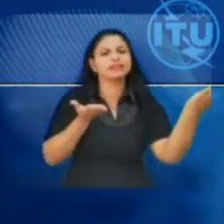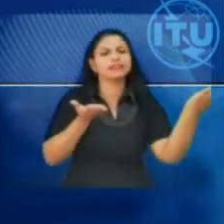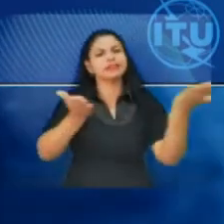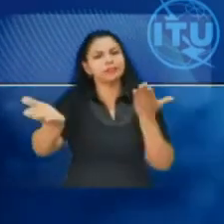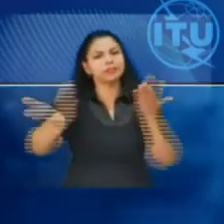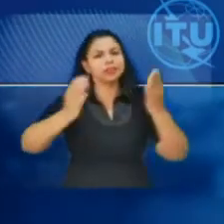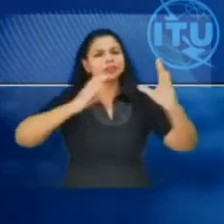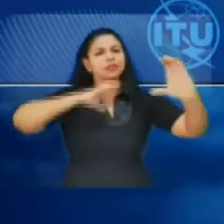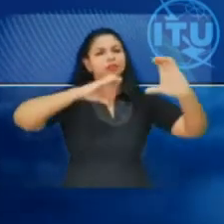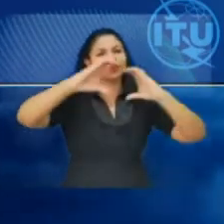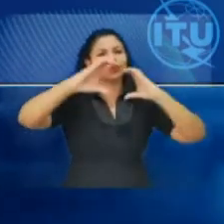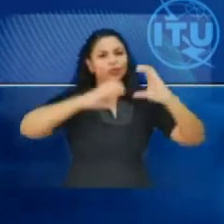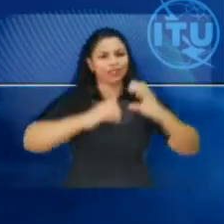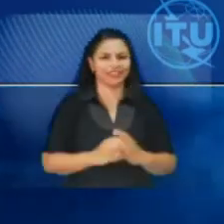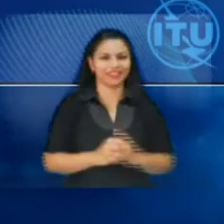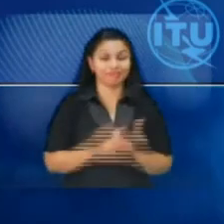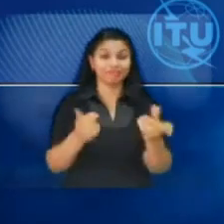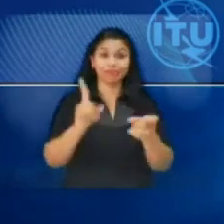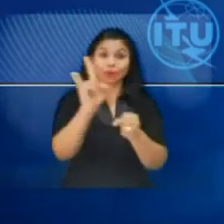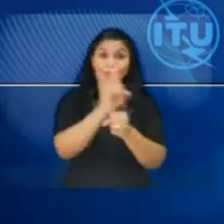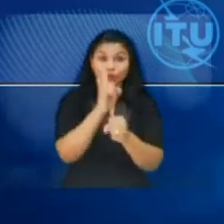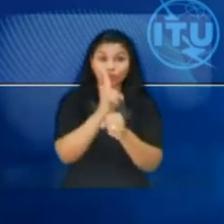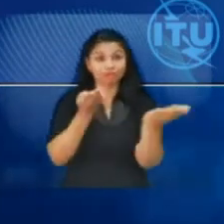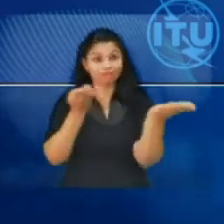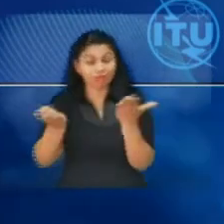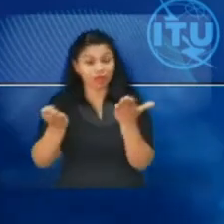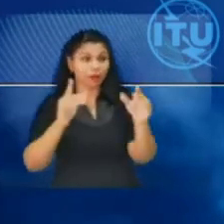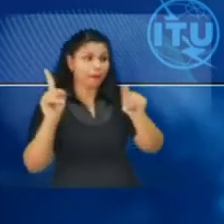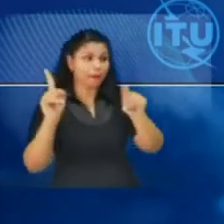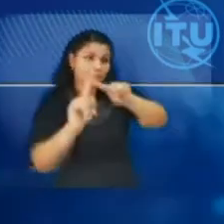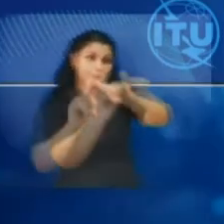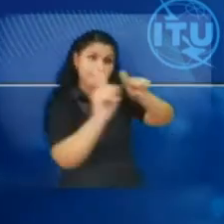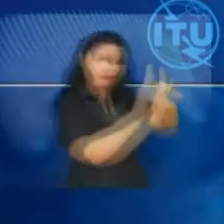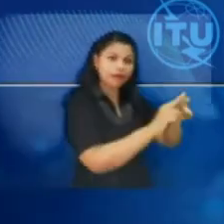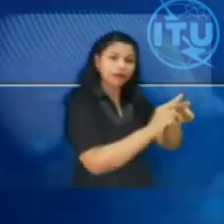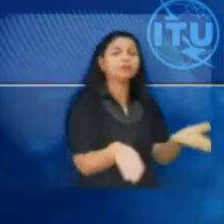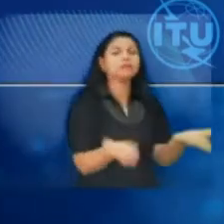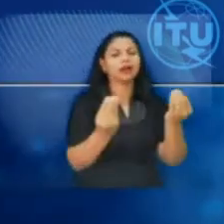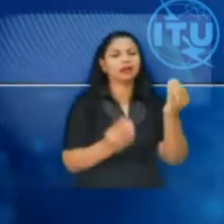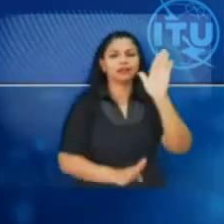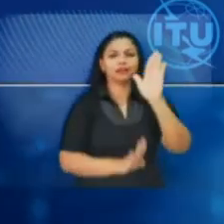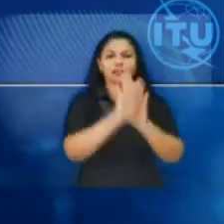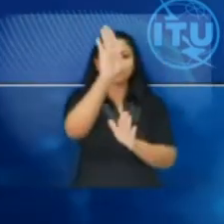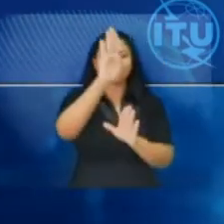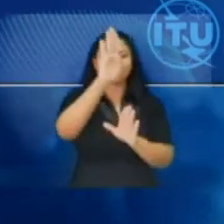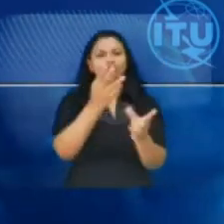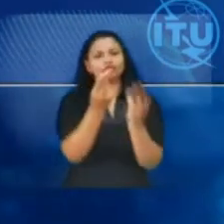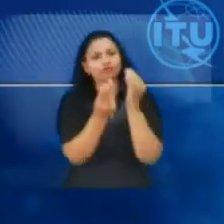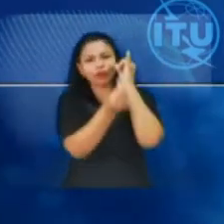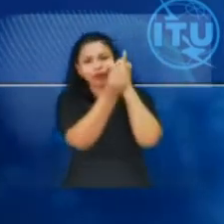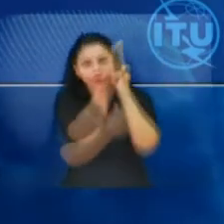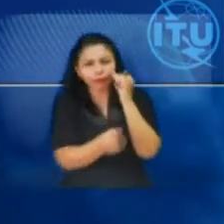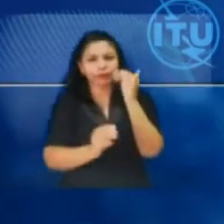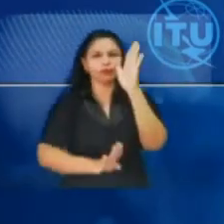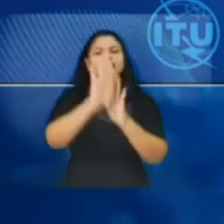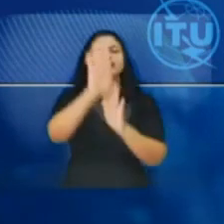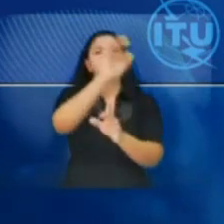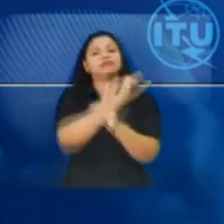world's communication coverage and the use of services for the economic development and social development in other countries.